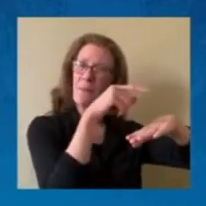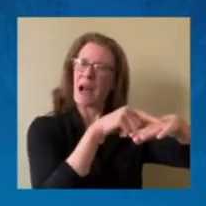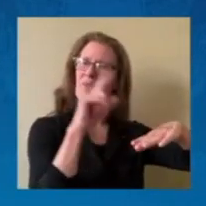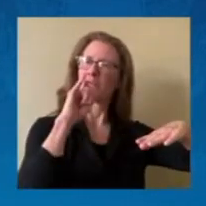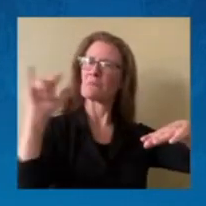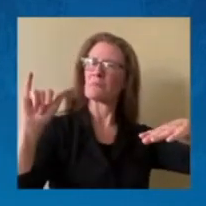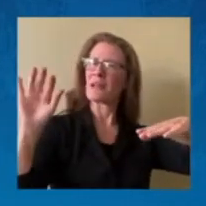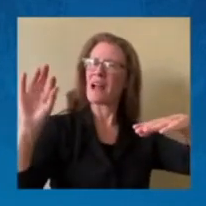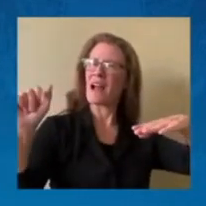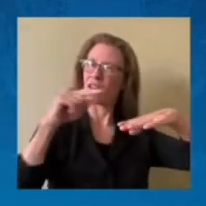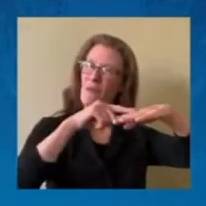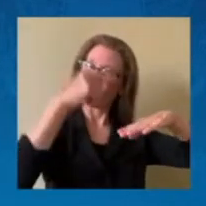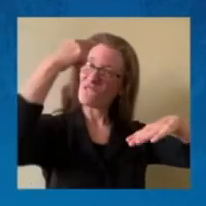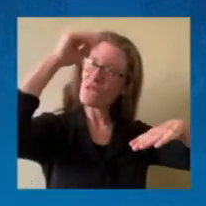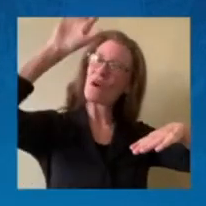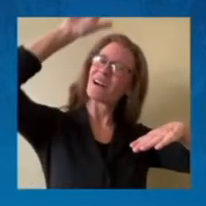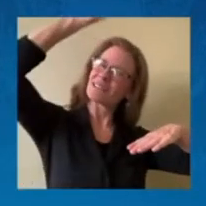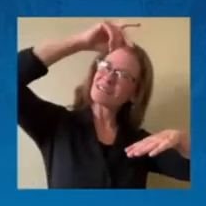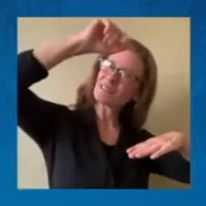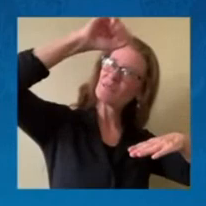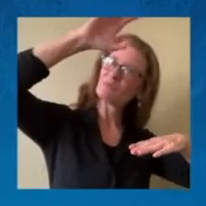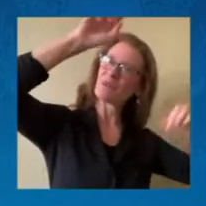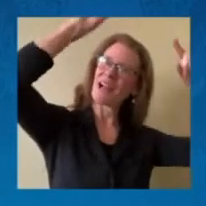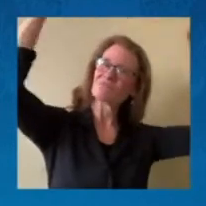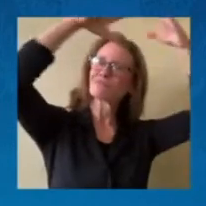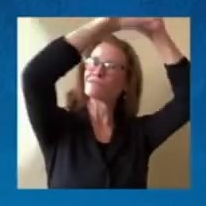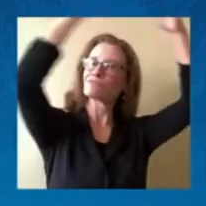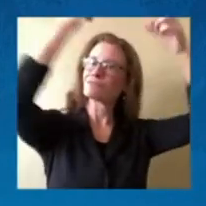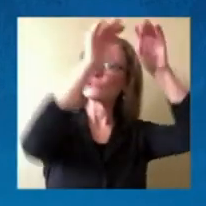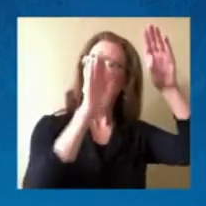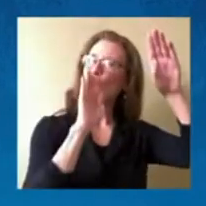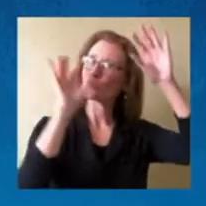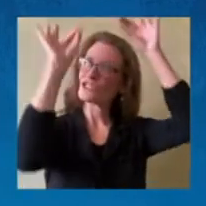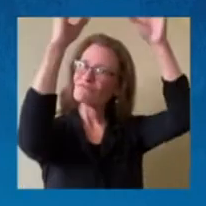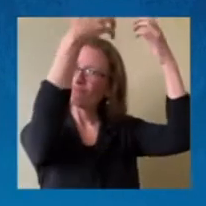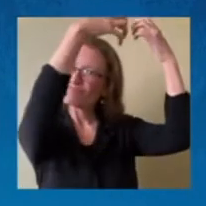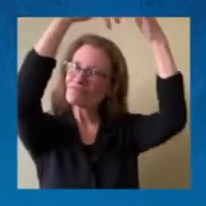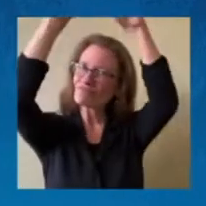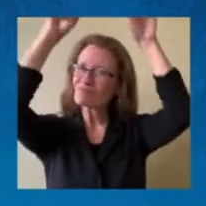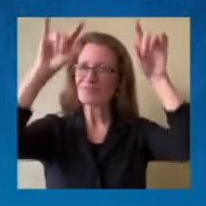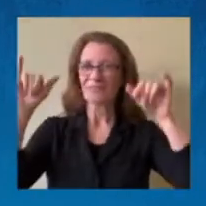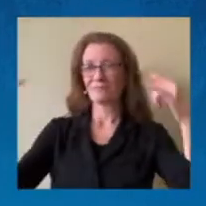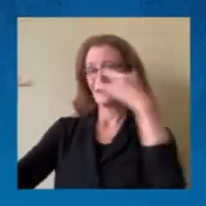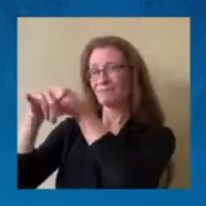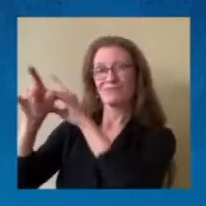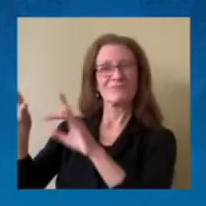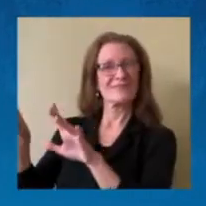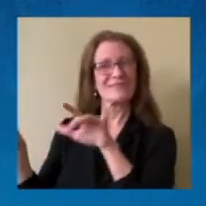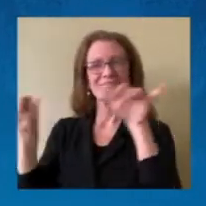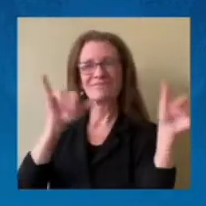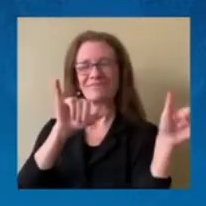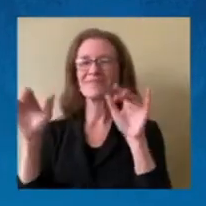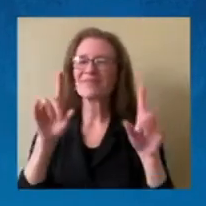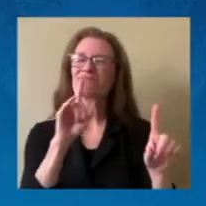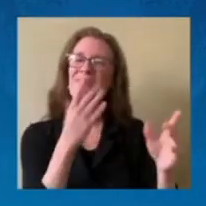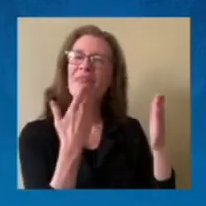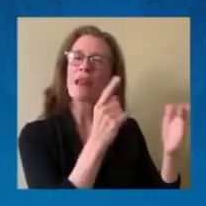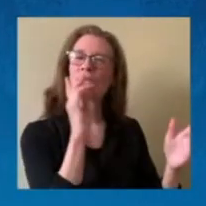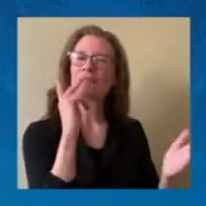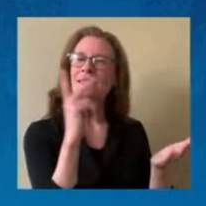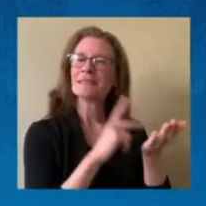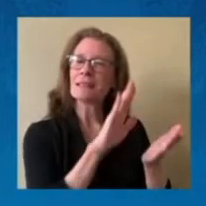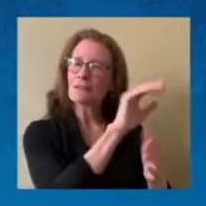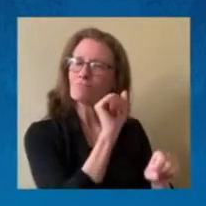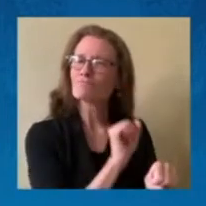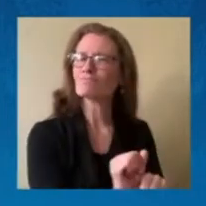as it relates to activity in space. So thank you, Madam Secretary. Secretary Buttigieg, thank you for the work that the Department is doing. And